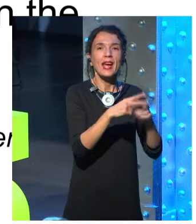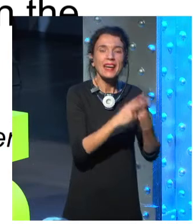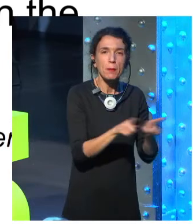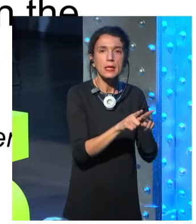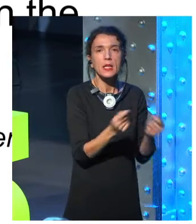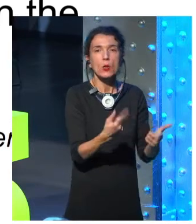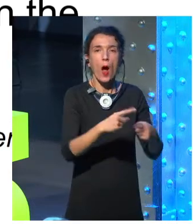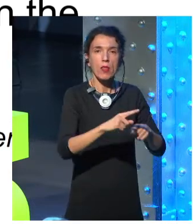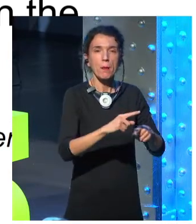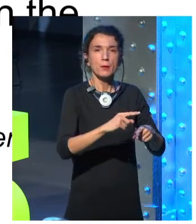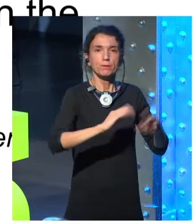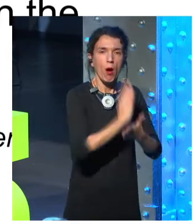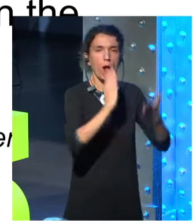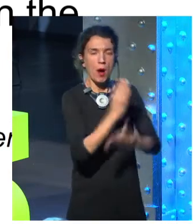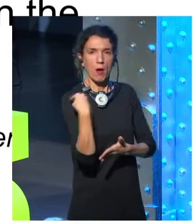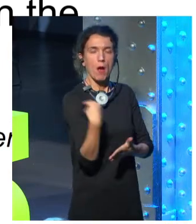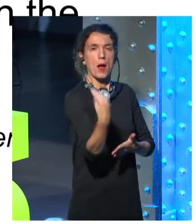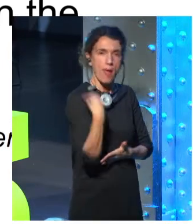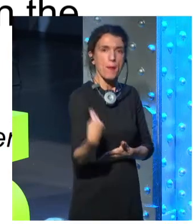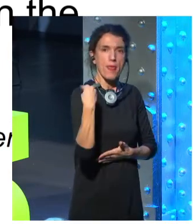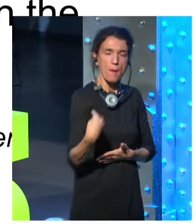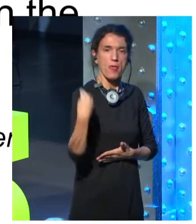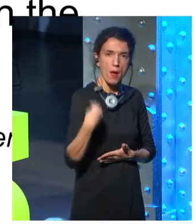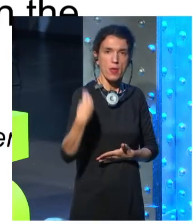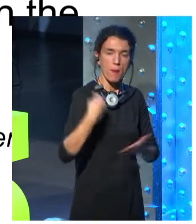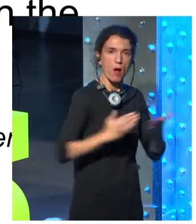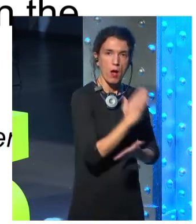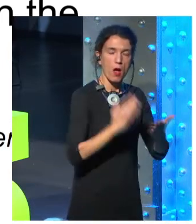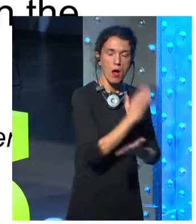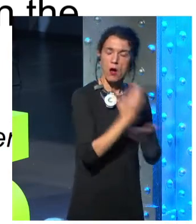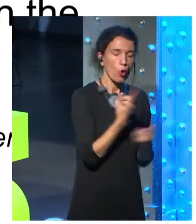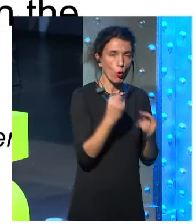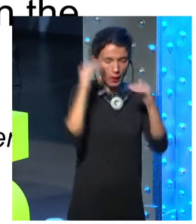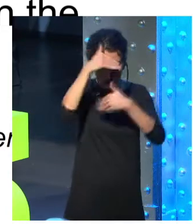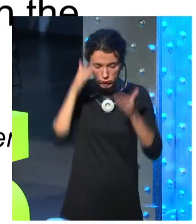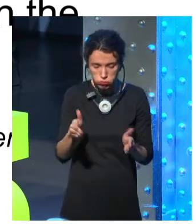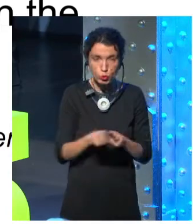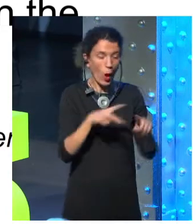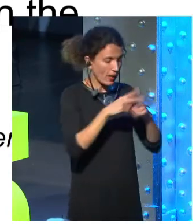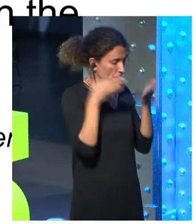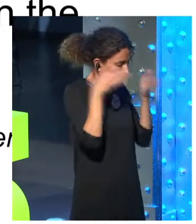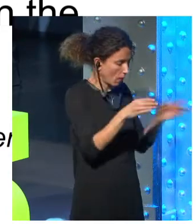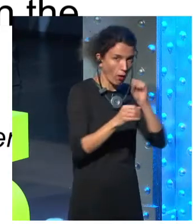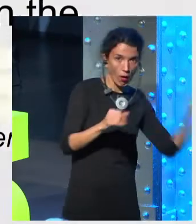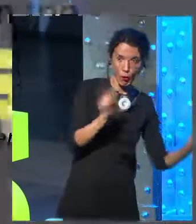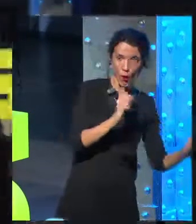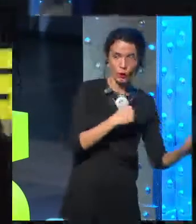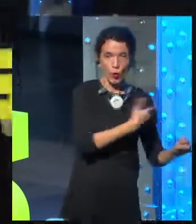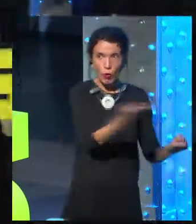You forget that you're reading a book. You care about the characters in the book more than you do your next door neighbor.